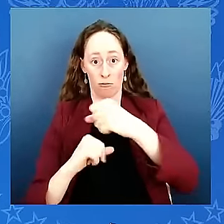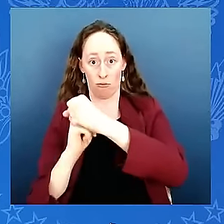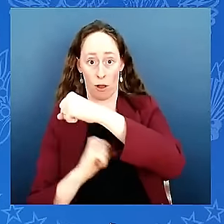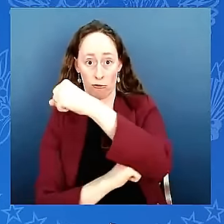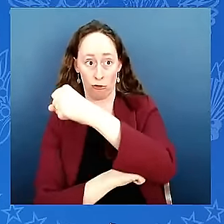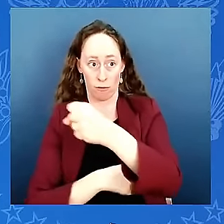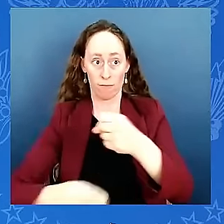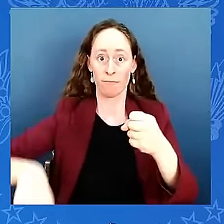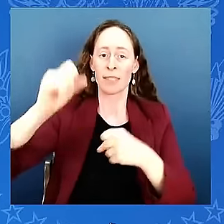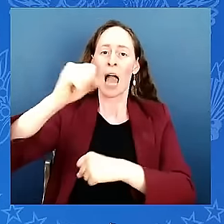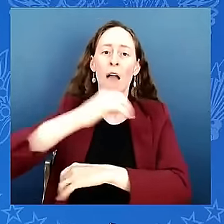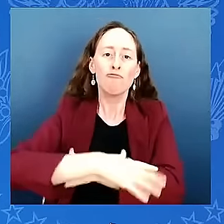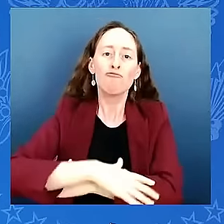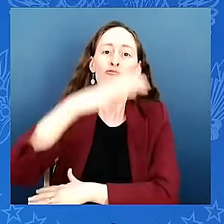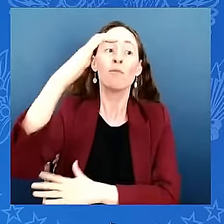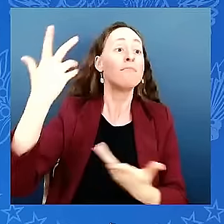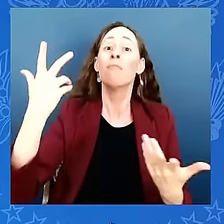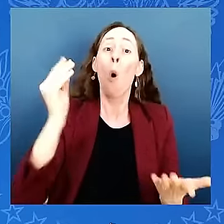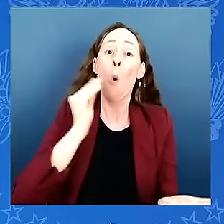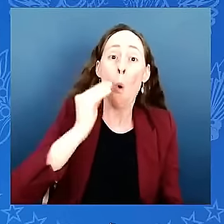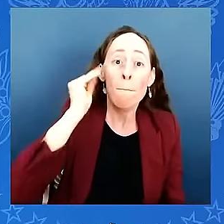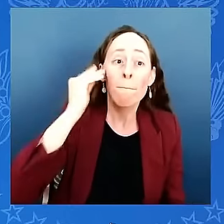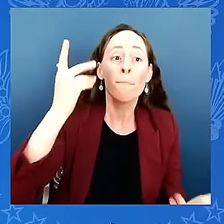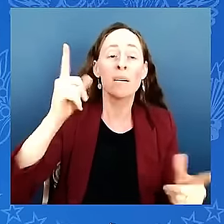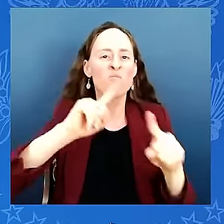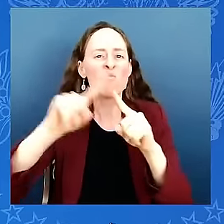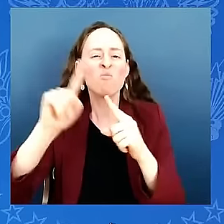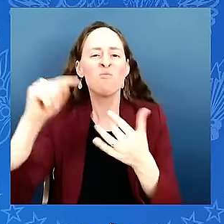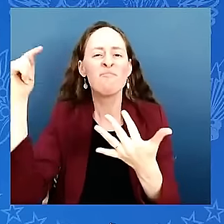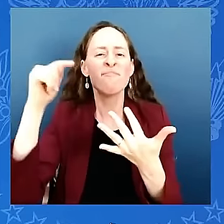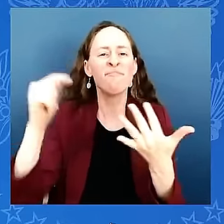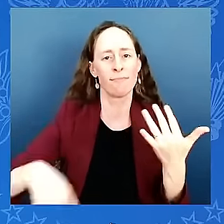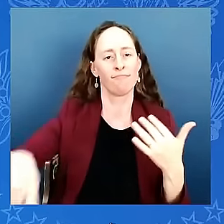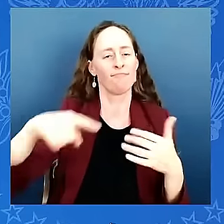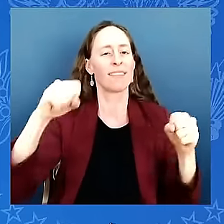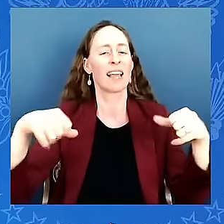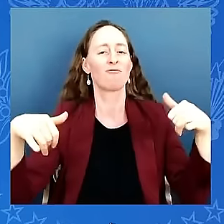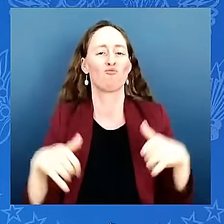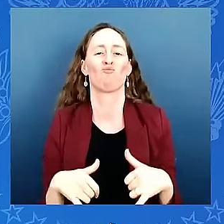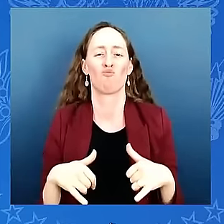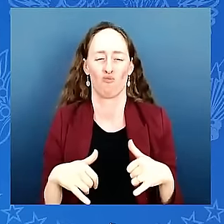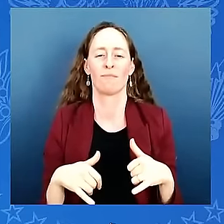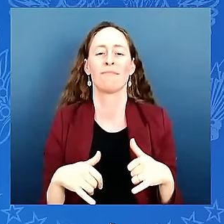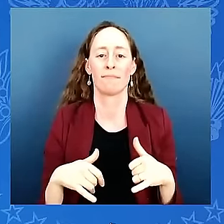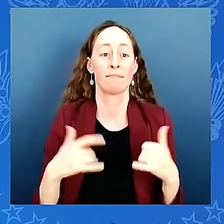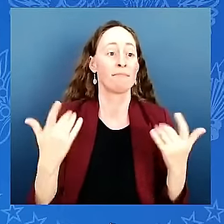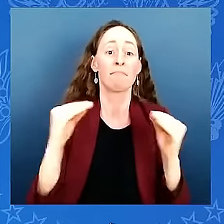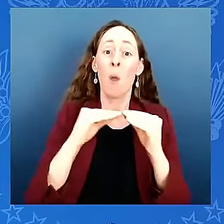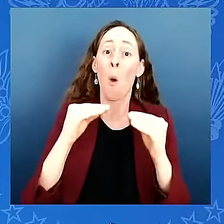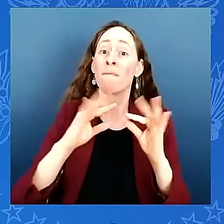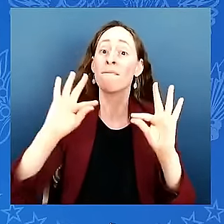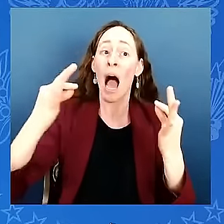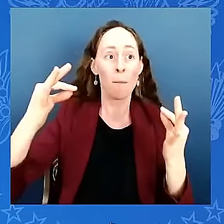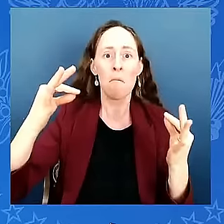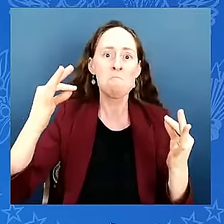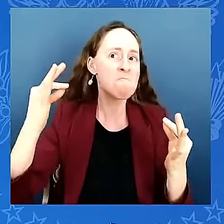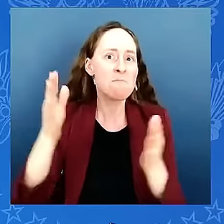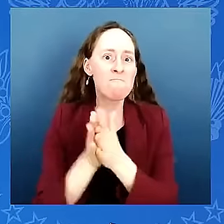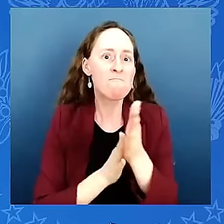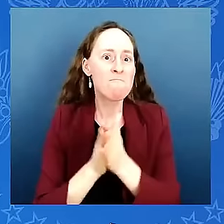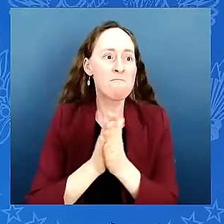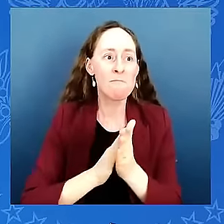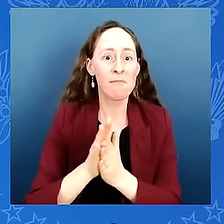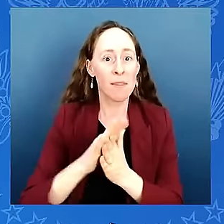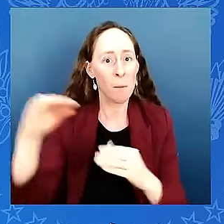up our community we'll have more families here and that really changes things up for us and